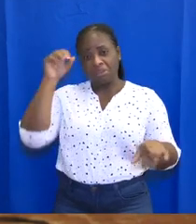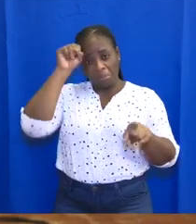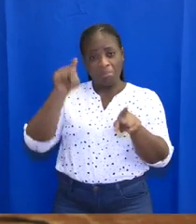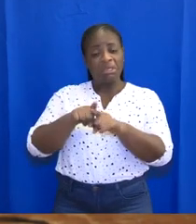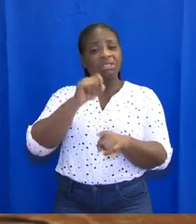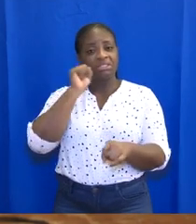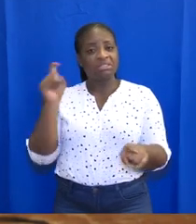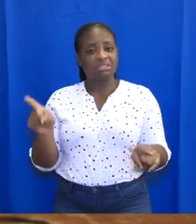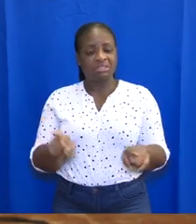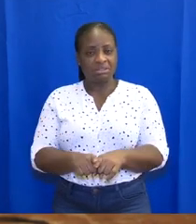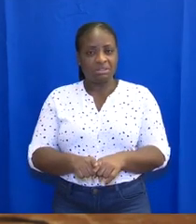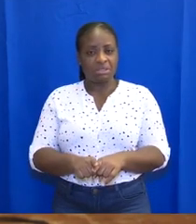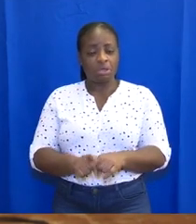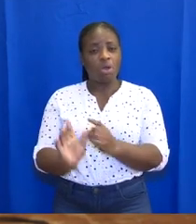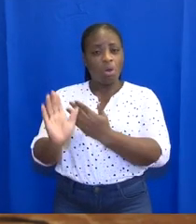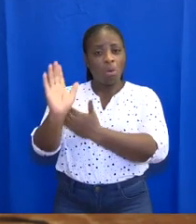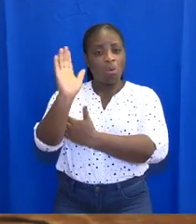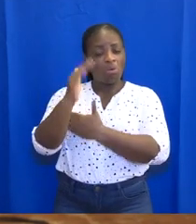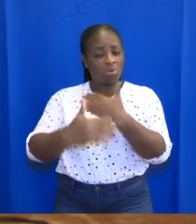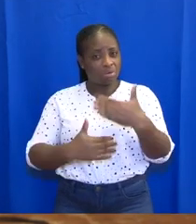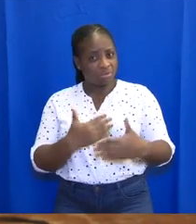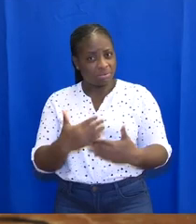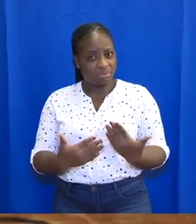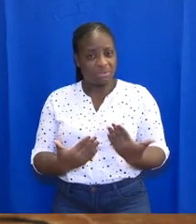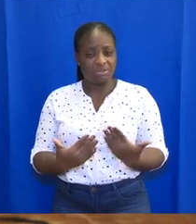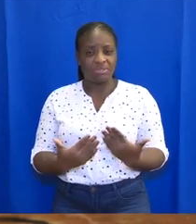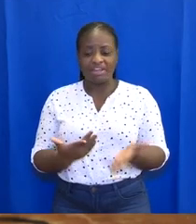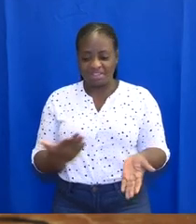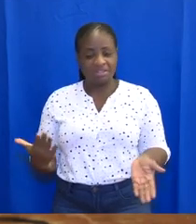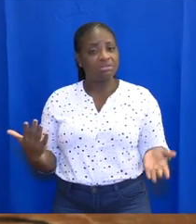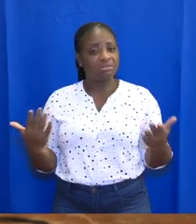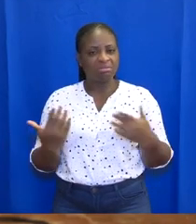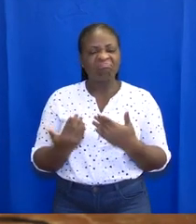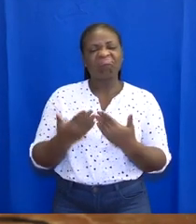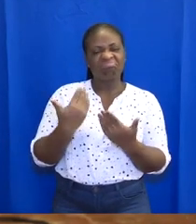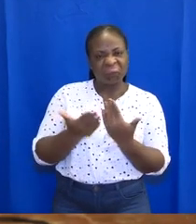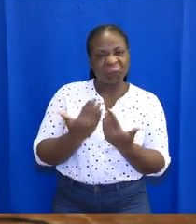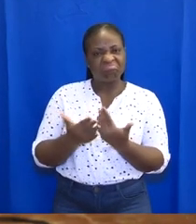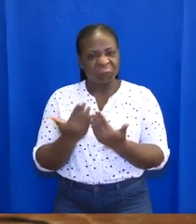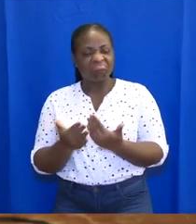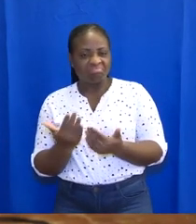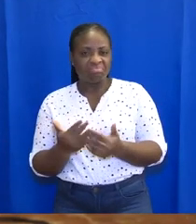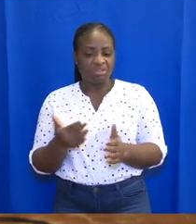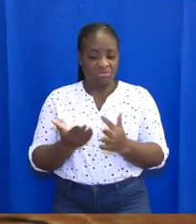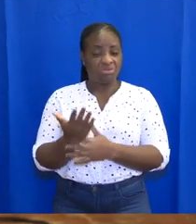Nosso, in our operations, we are not going to so.